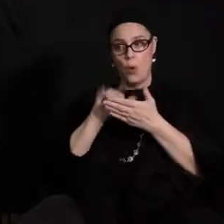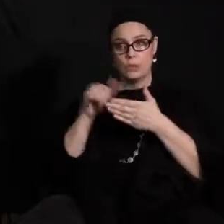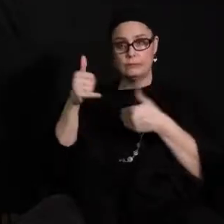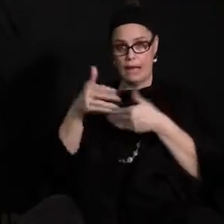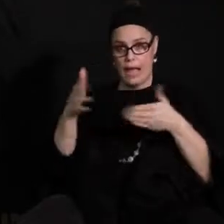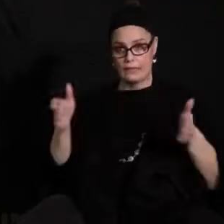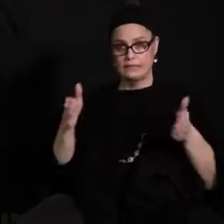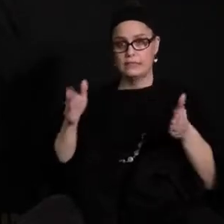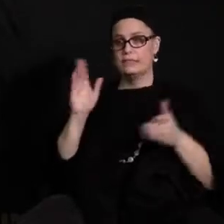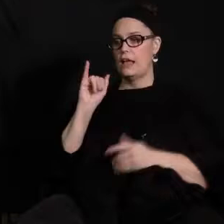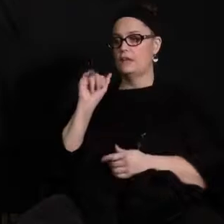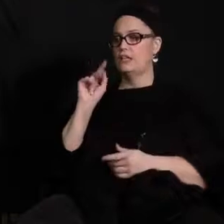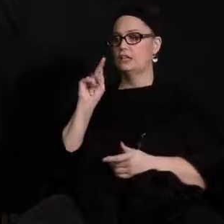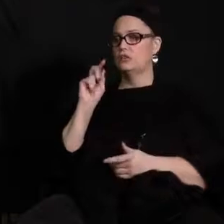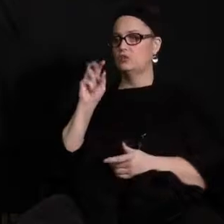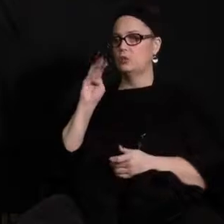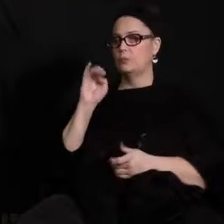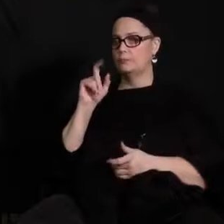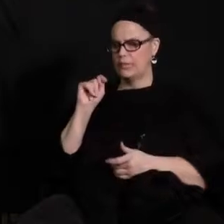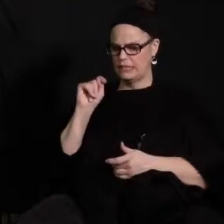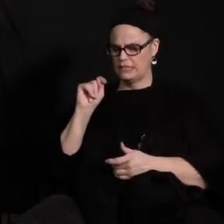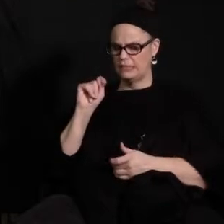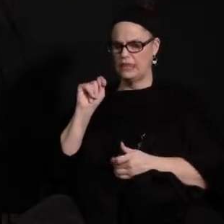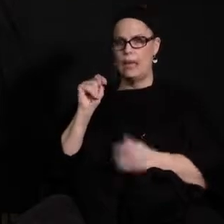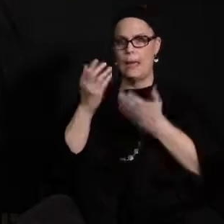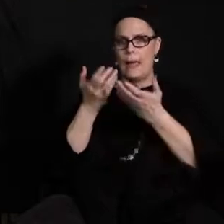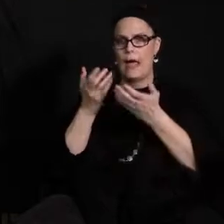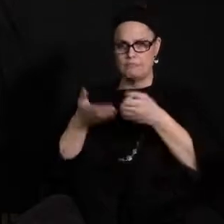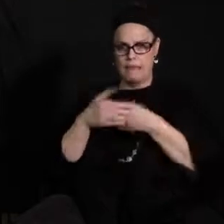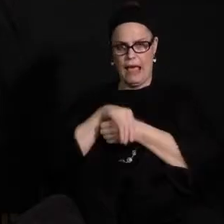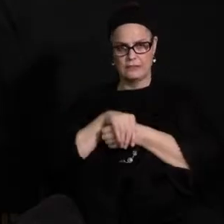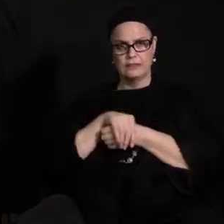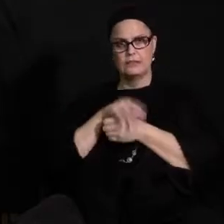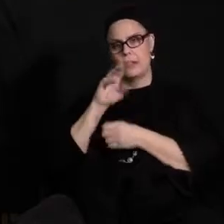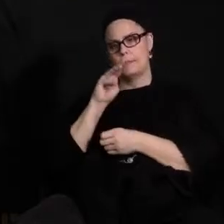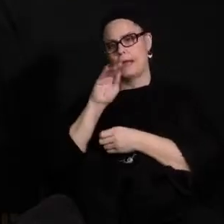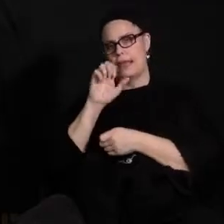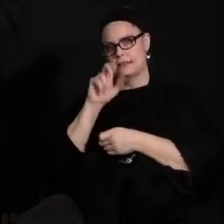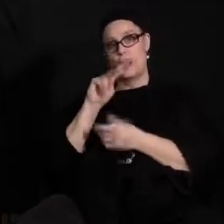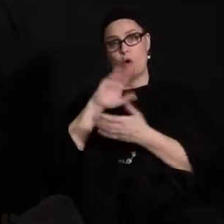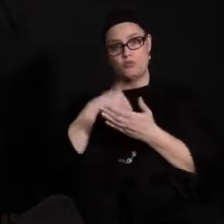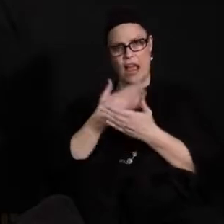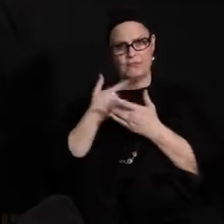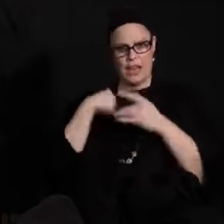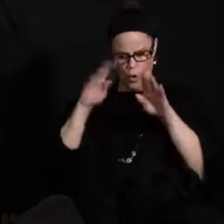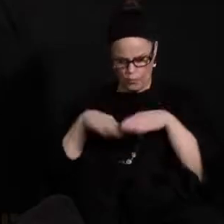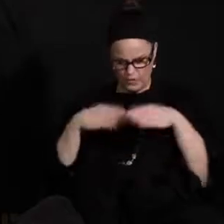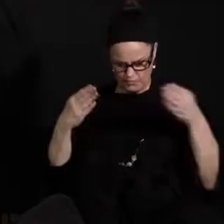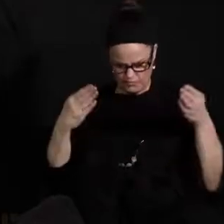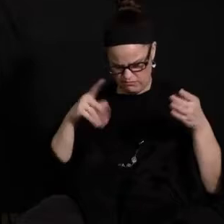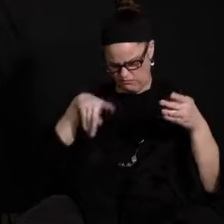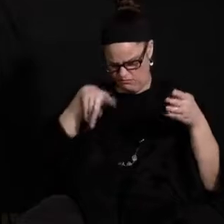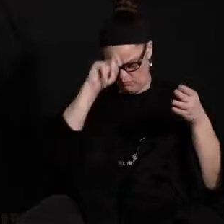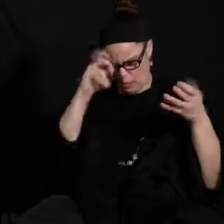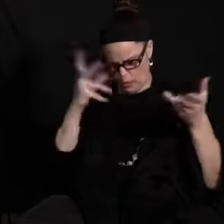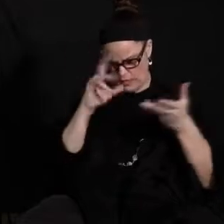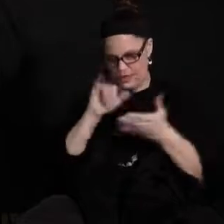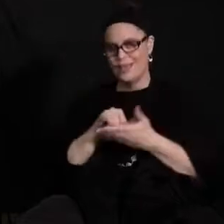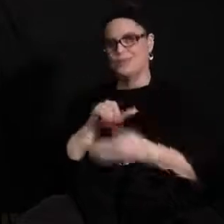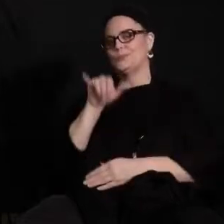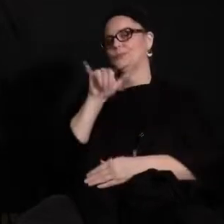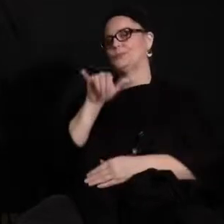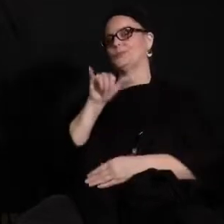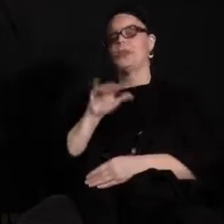arrived i happen to open one by accident and i'm like what are these um but our band instructor at ramsey is super